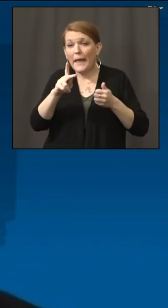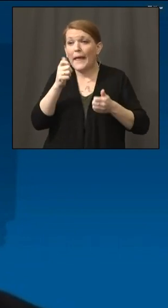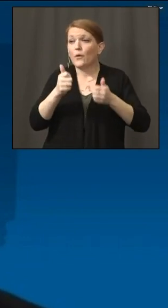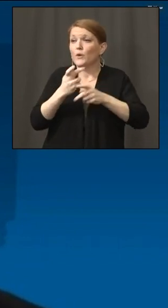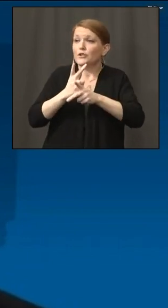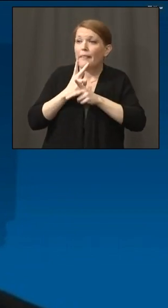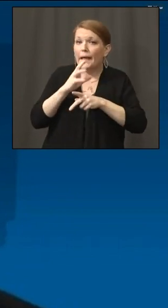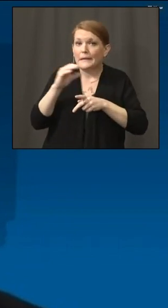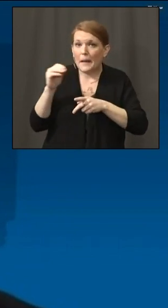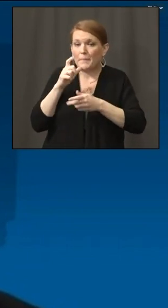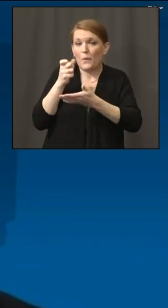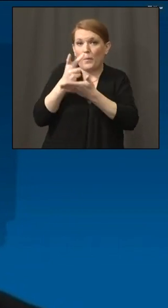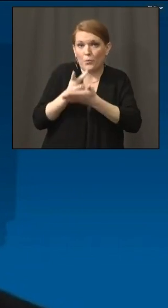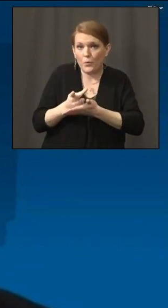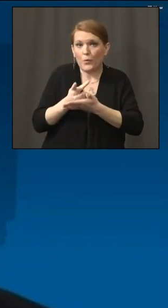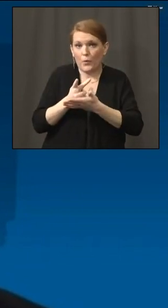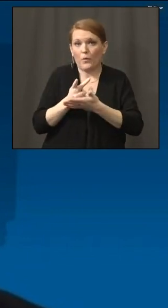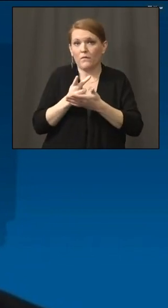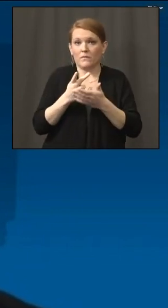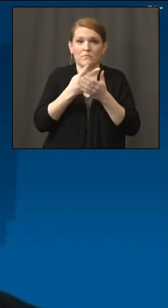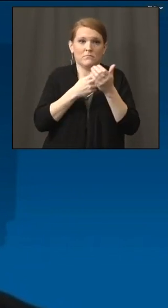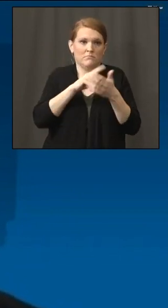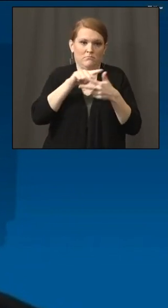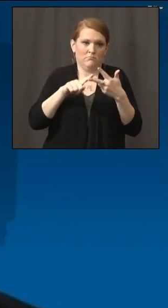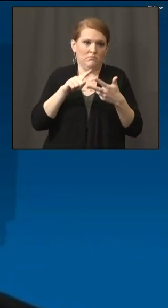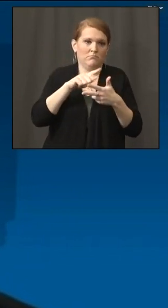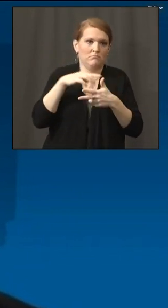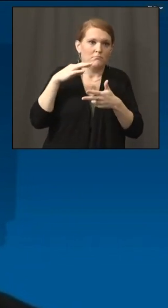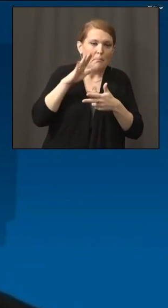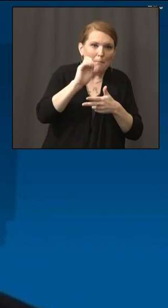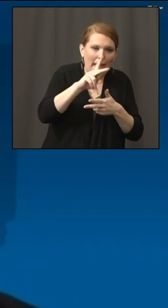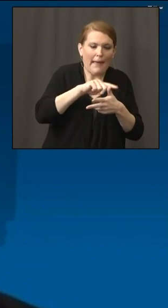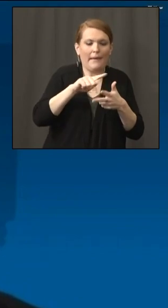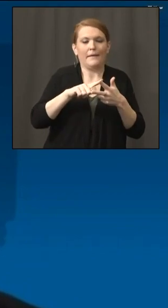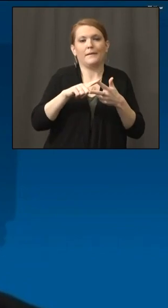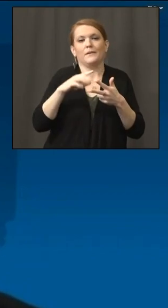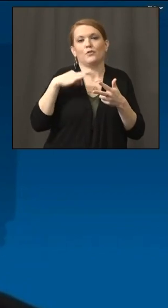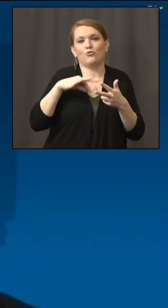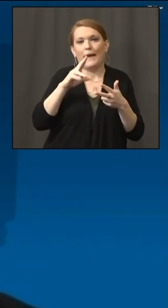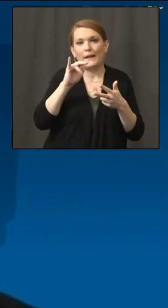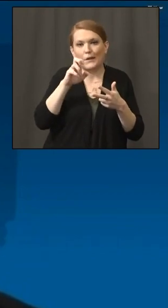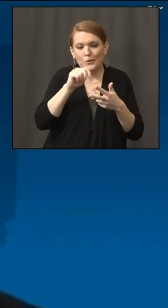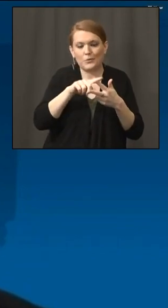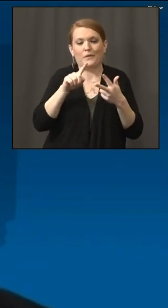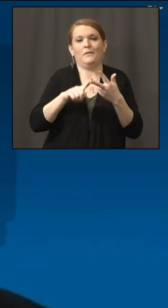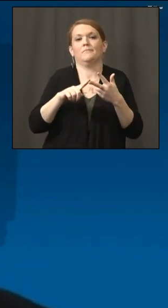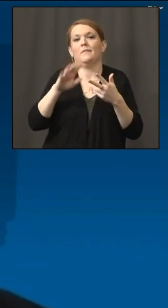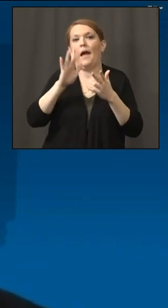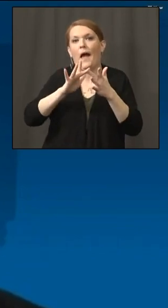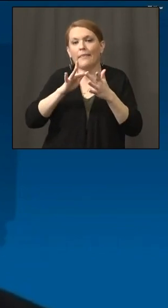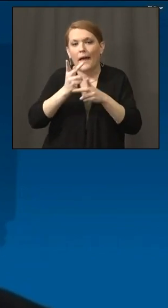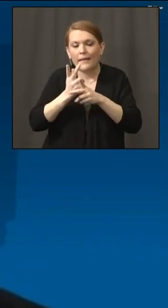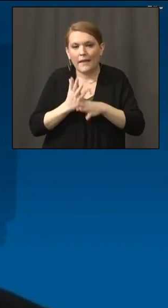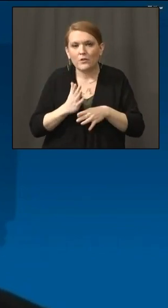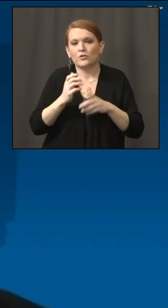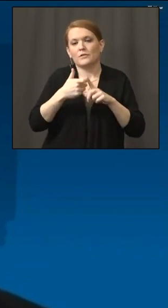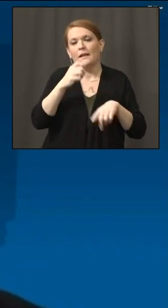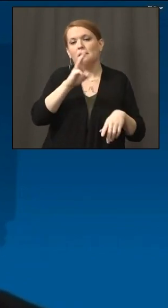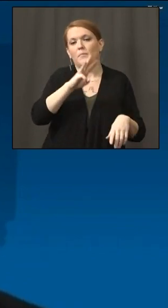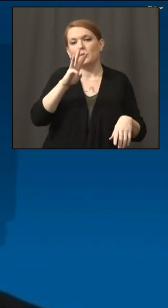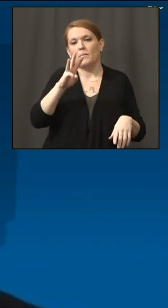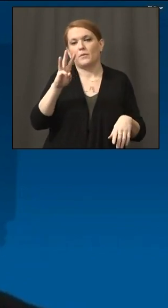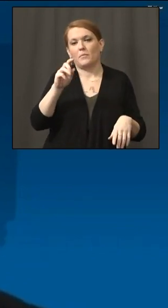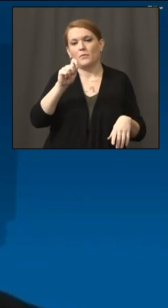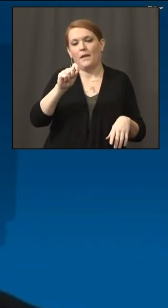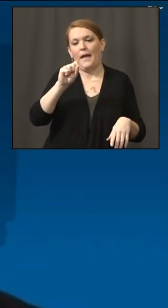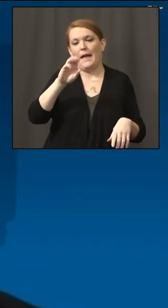credit unions, and the online fintech lenders at www.sba.gov. And get connected to one of